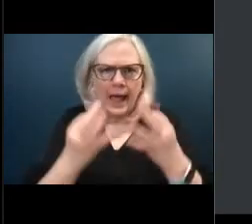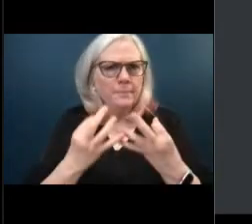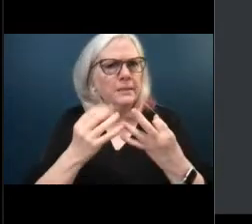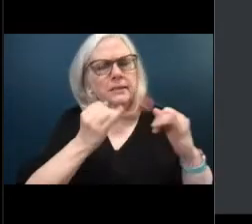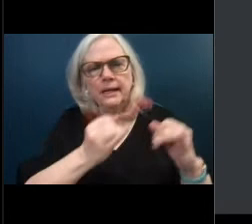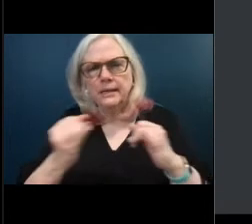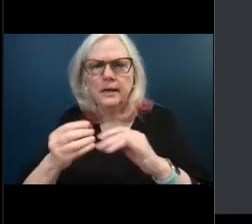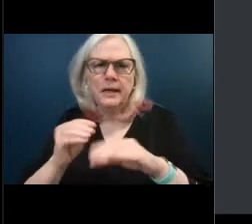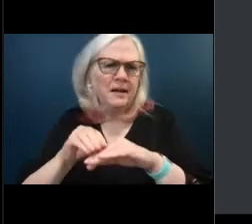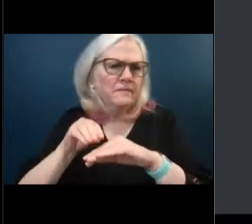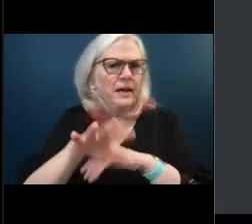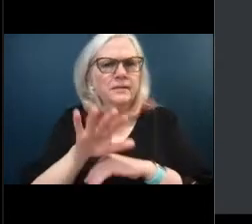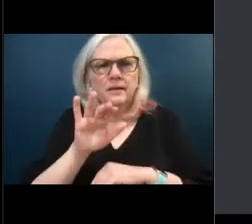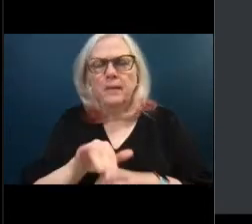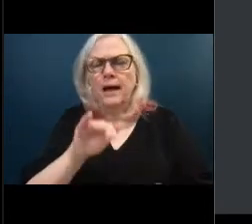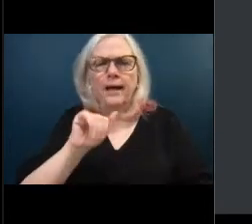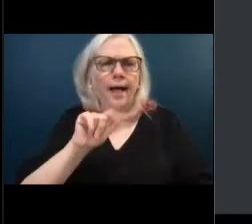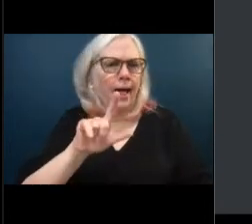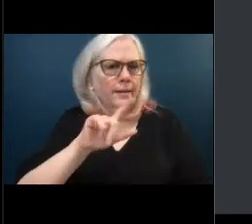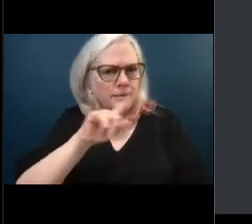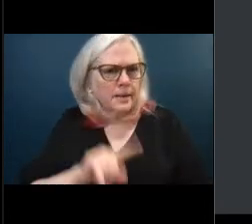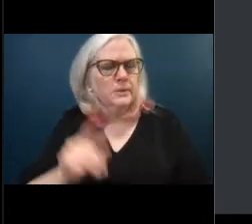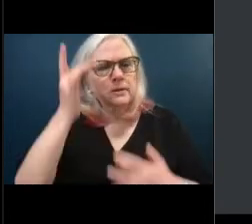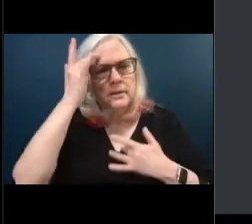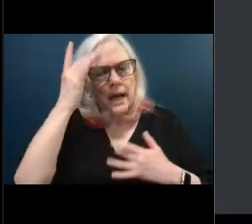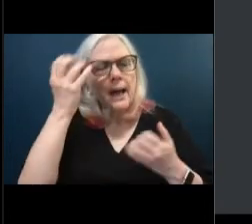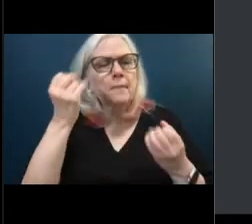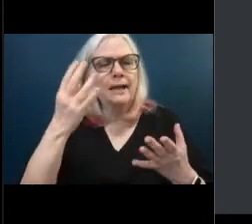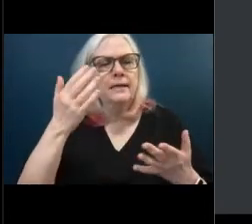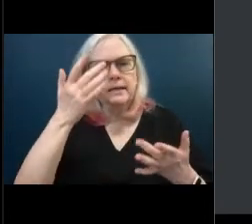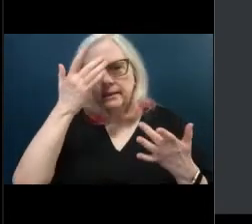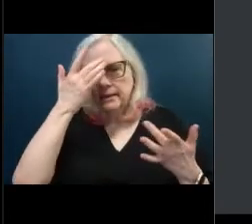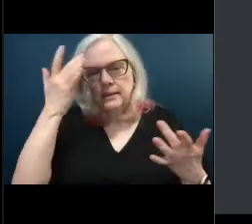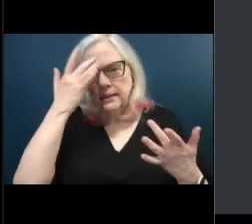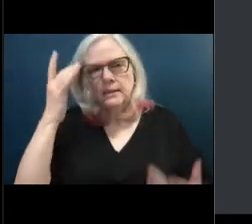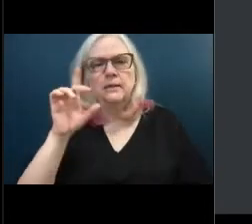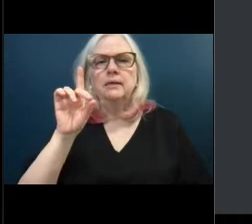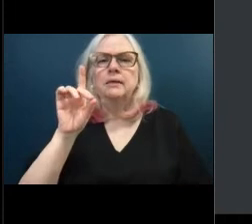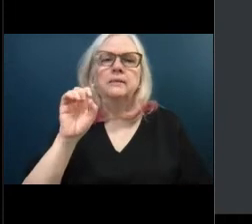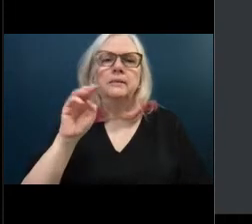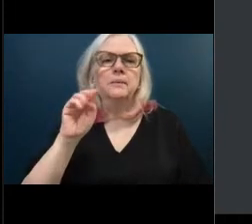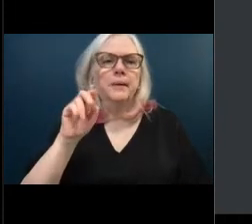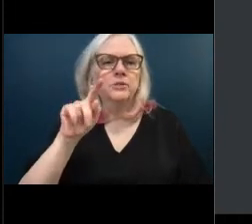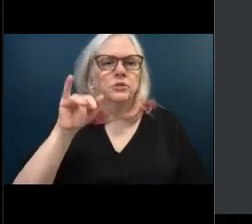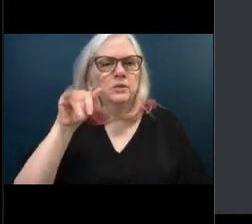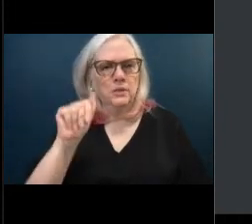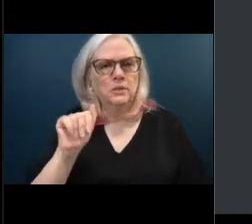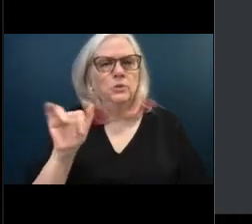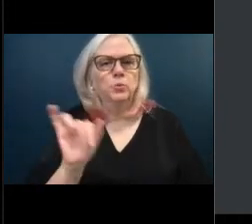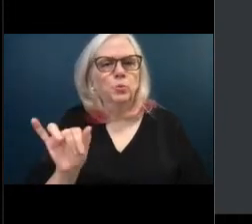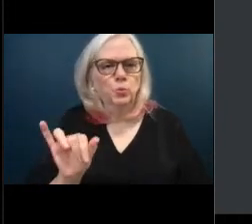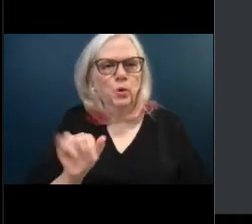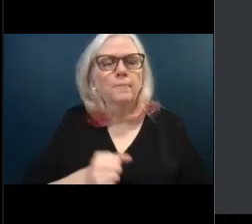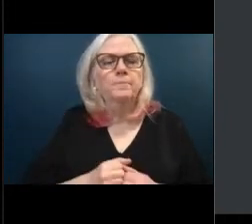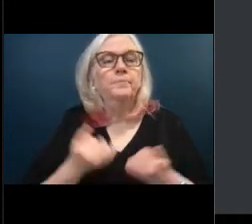Alzheimer's disease and by so many other dementias as well. So just to give you a little bit of